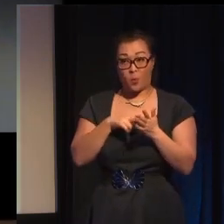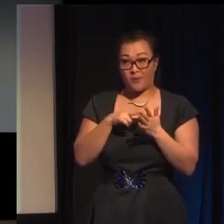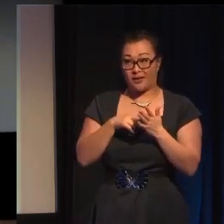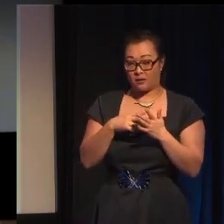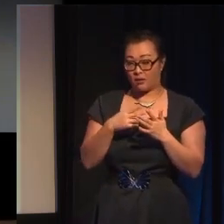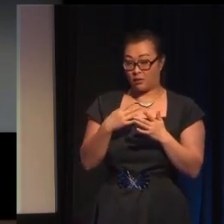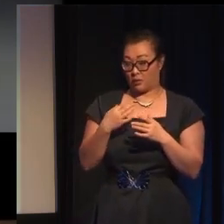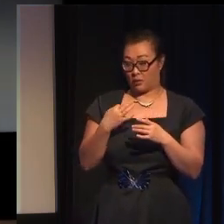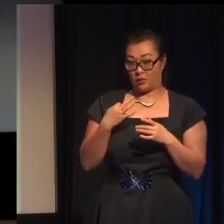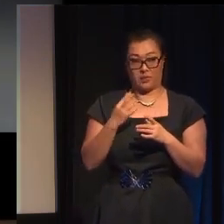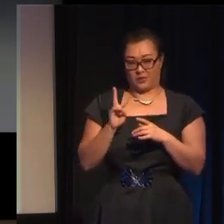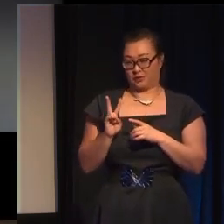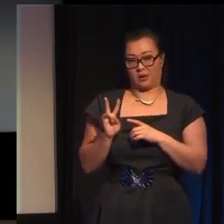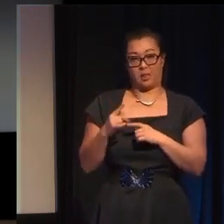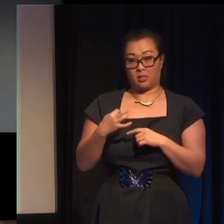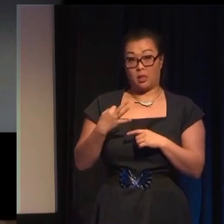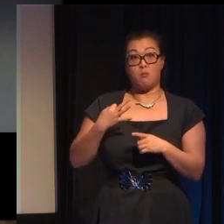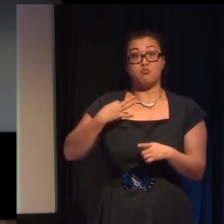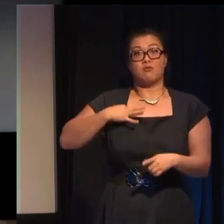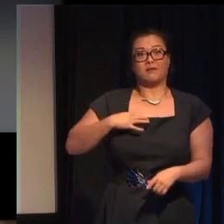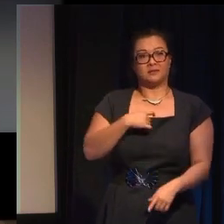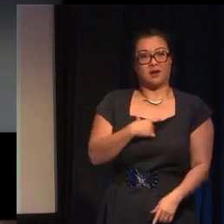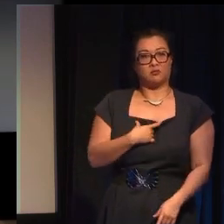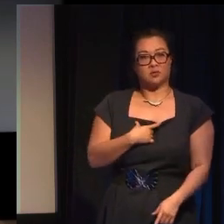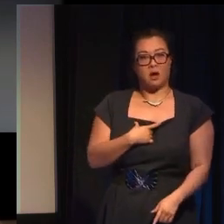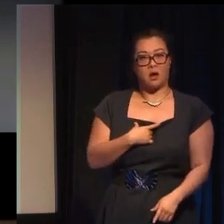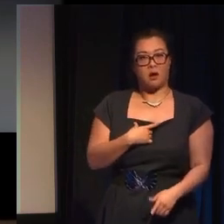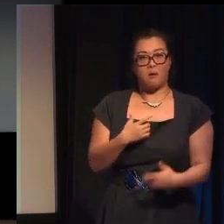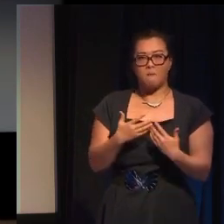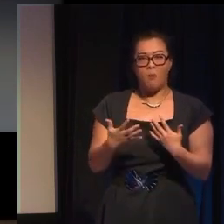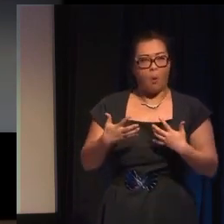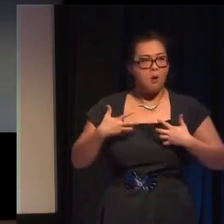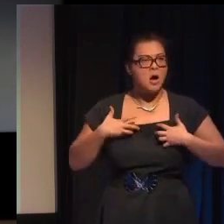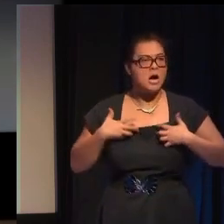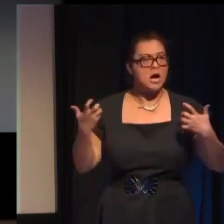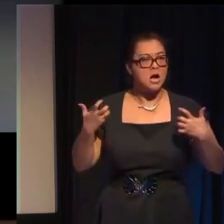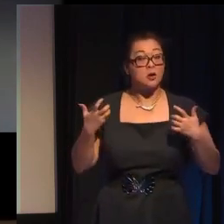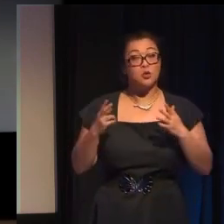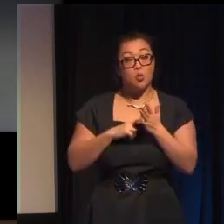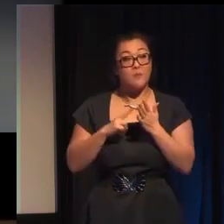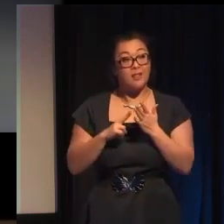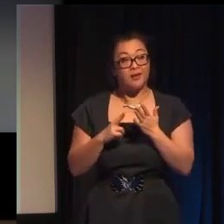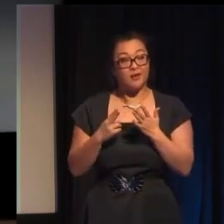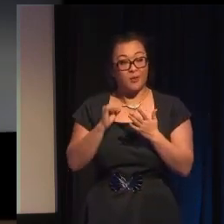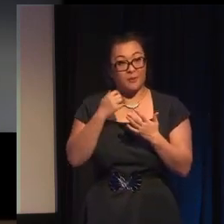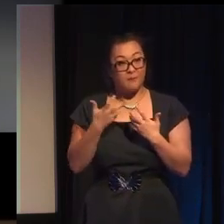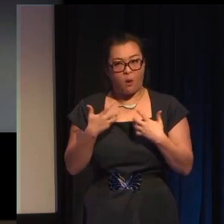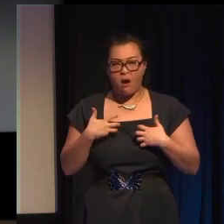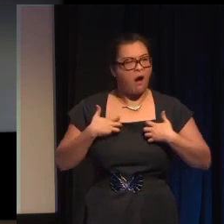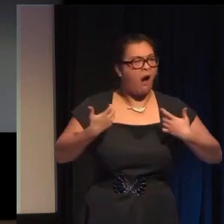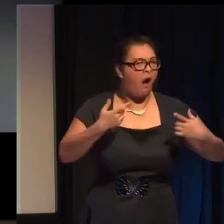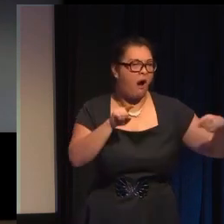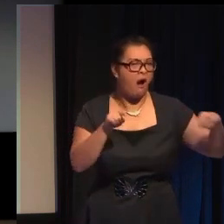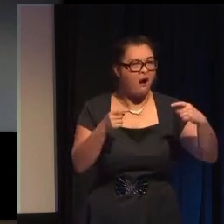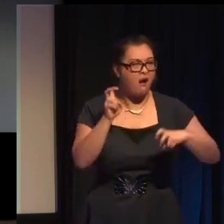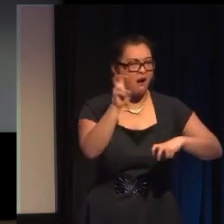something whereas the less privileged, more marginalized person would tend more to downplay or defuse the